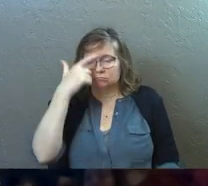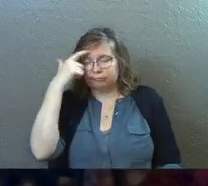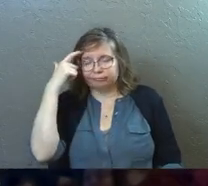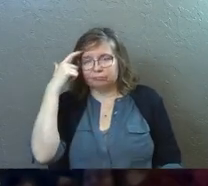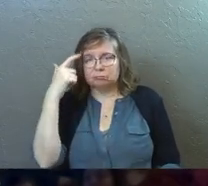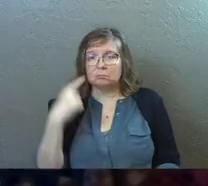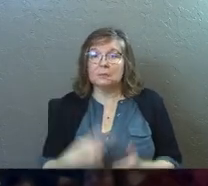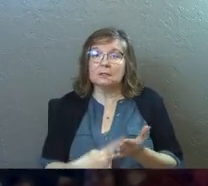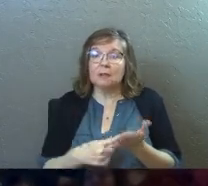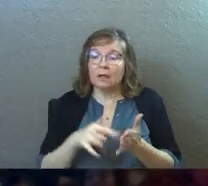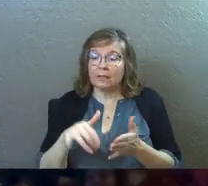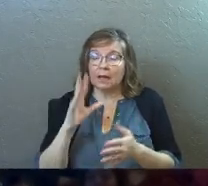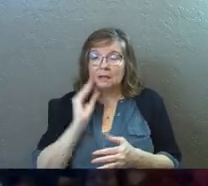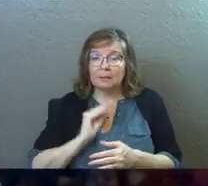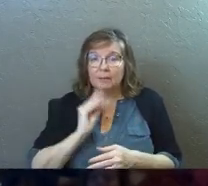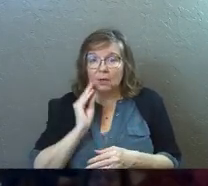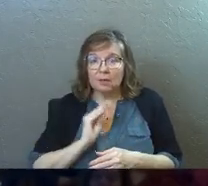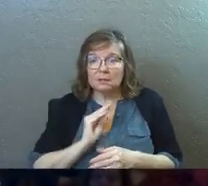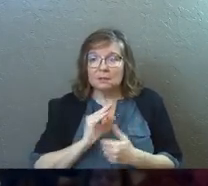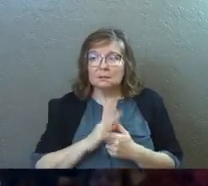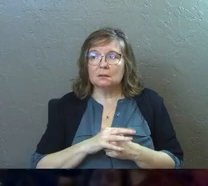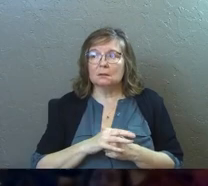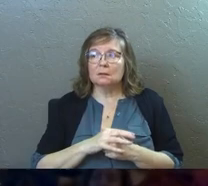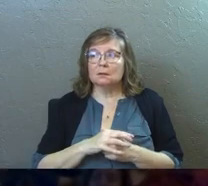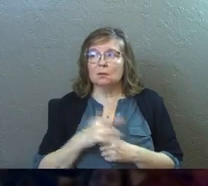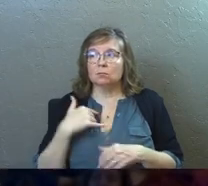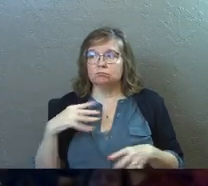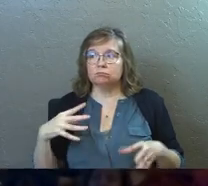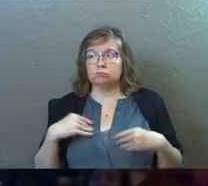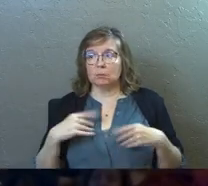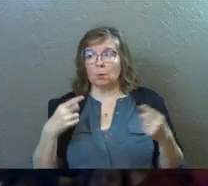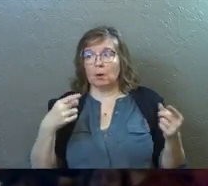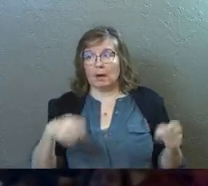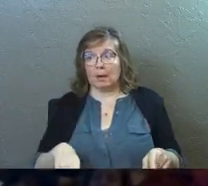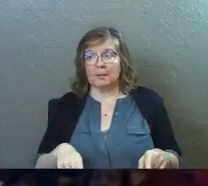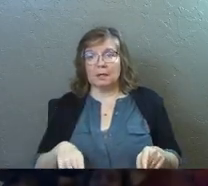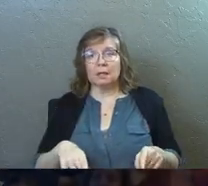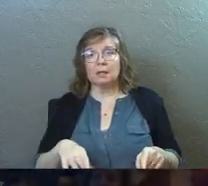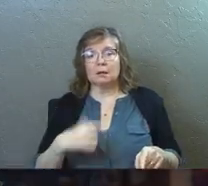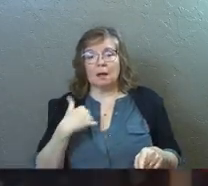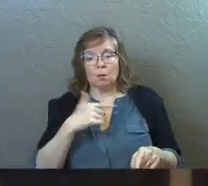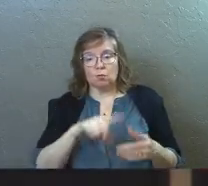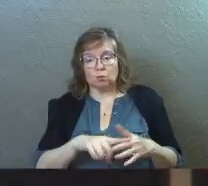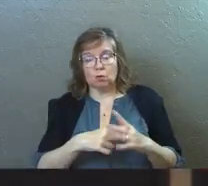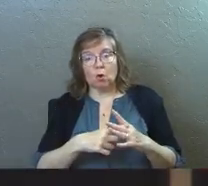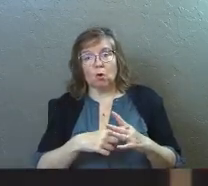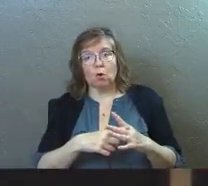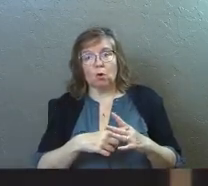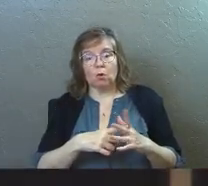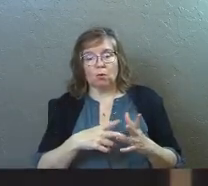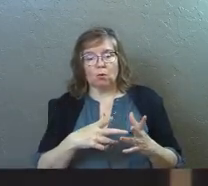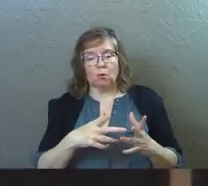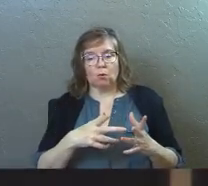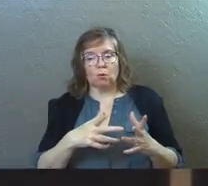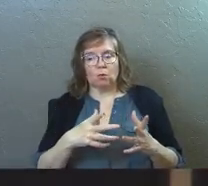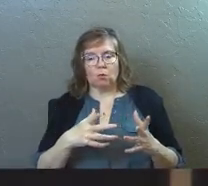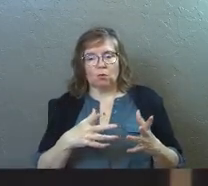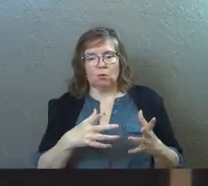And sometimes in that experience, we'll take what happened and we'll start to confuse